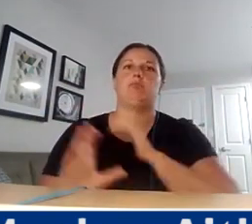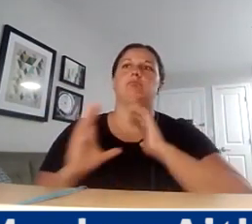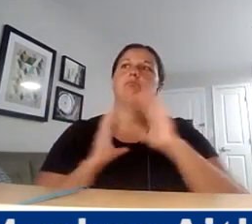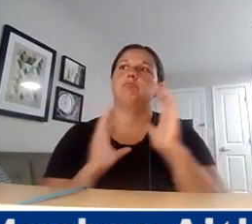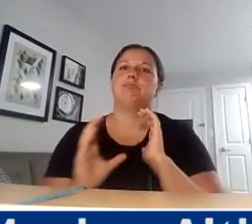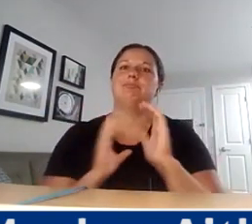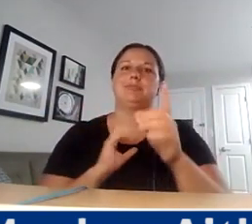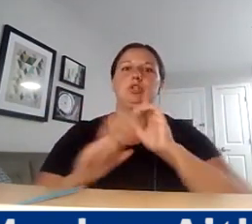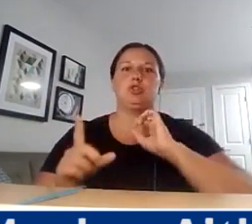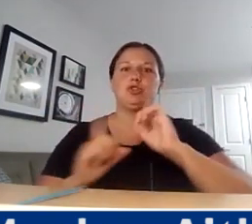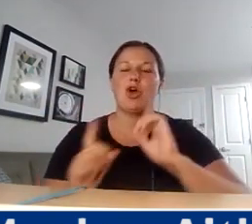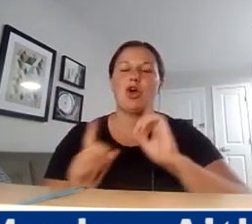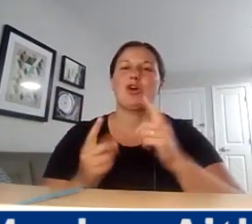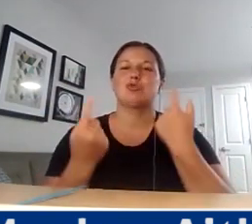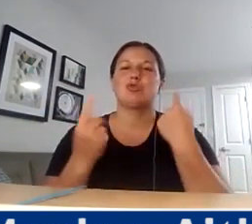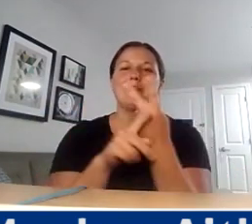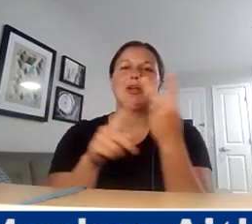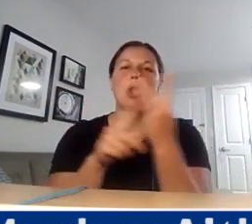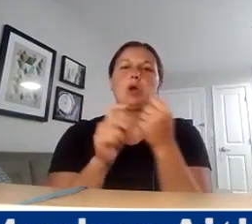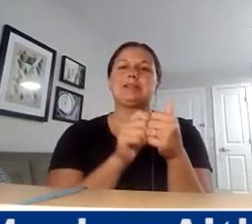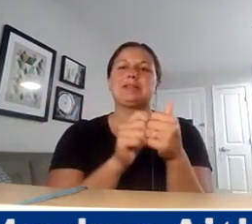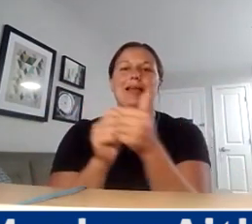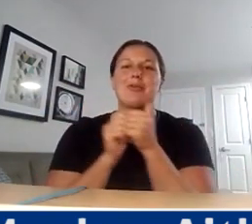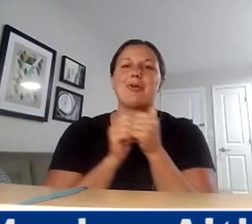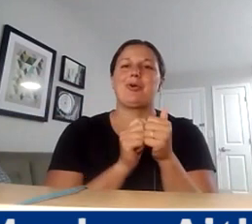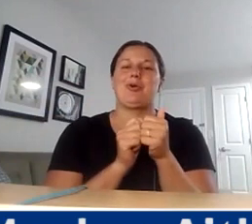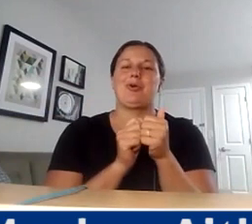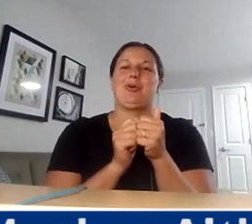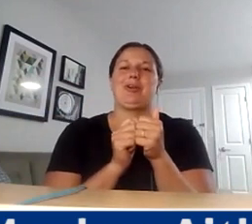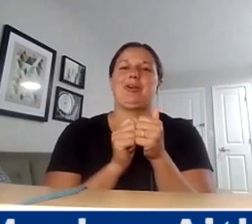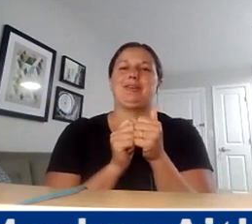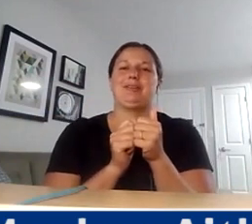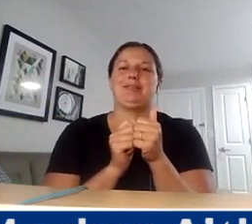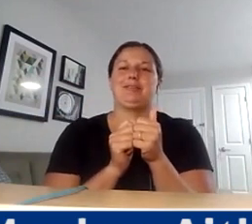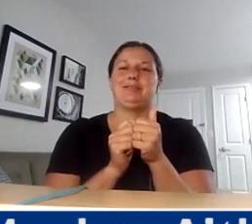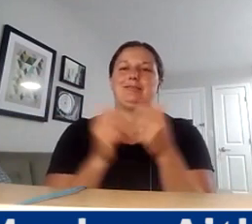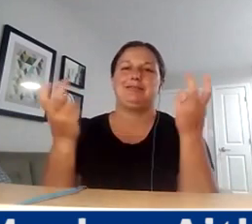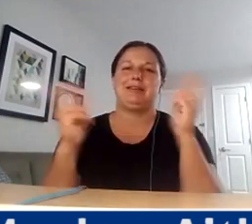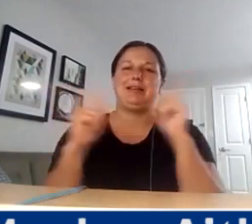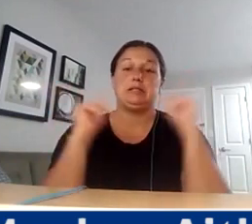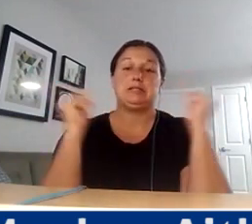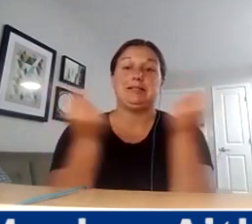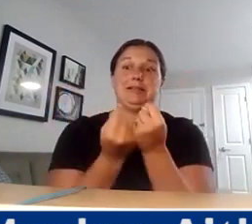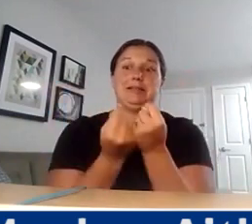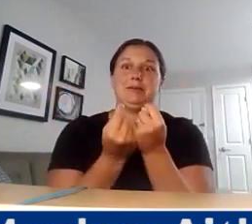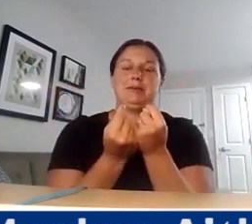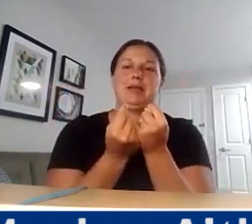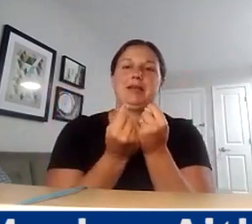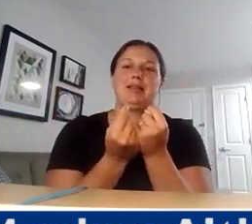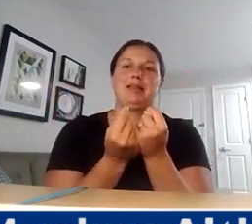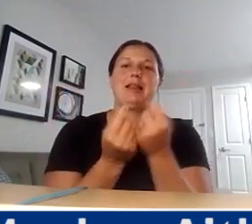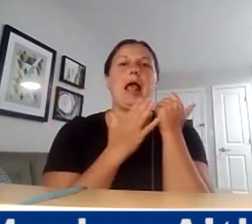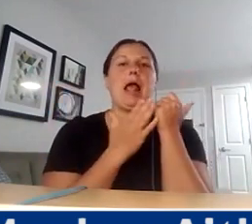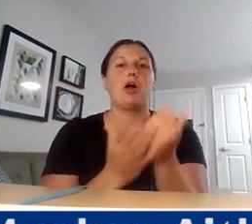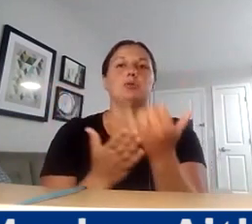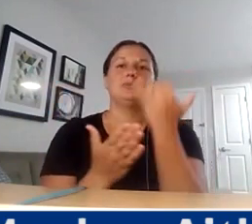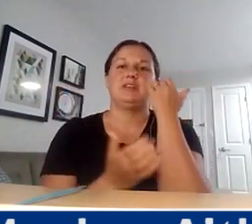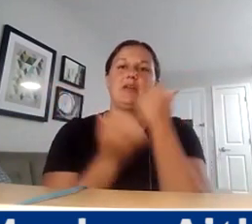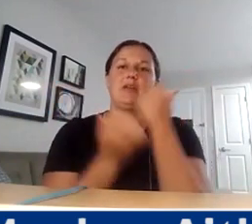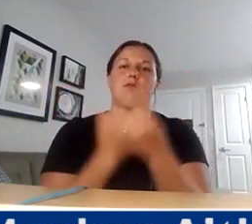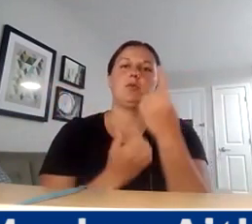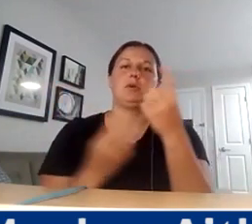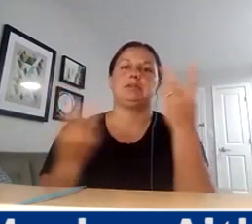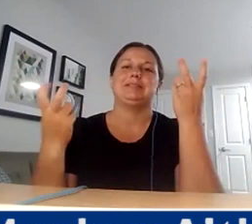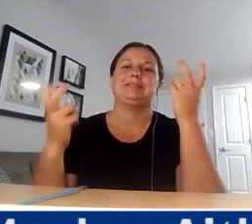things out together as a team. And it definitely helps when everyone's speaking within the same framework. So the